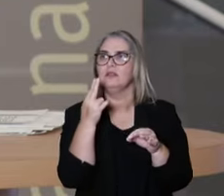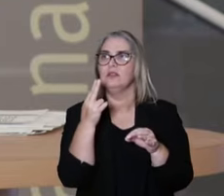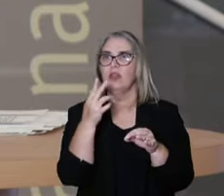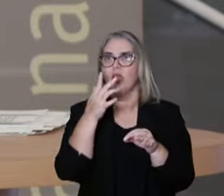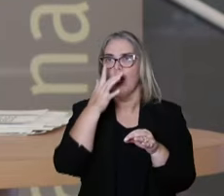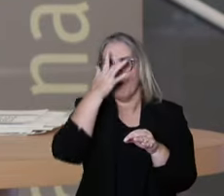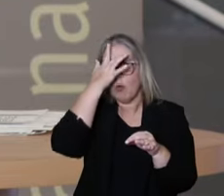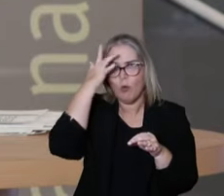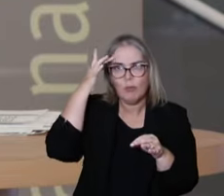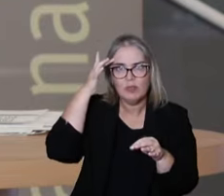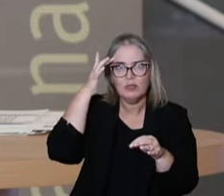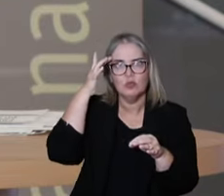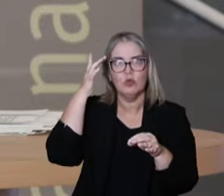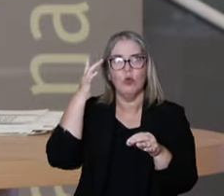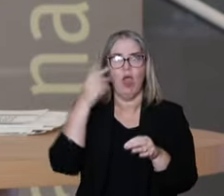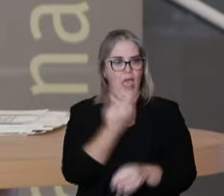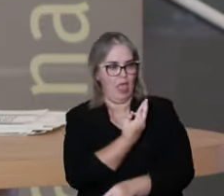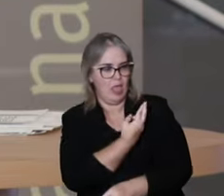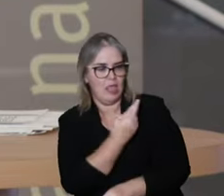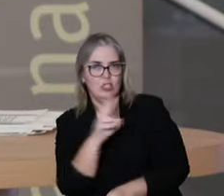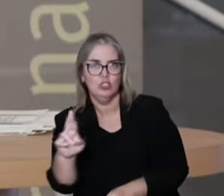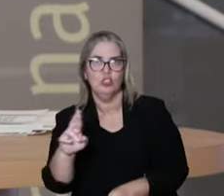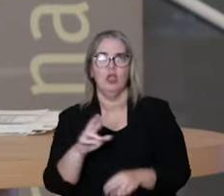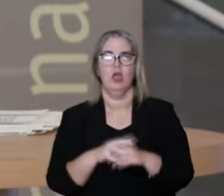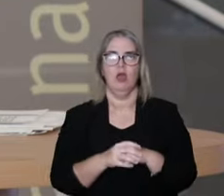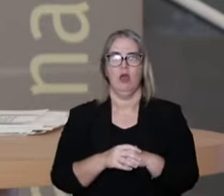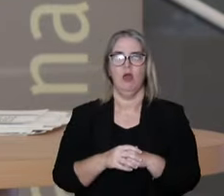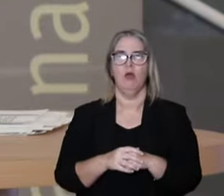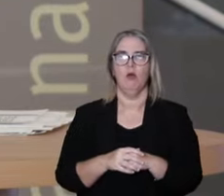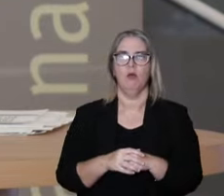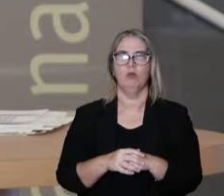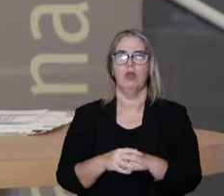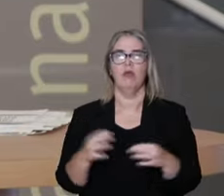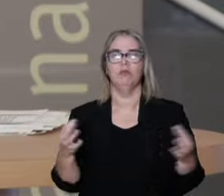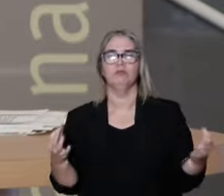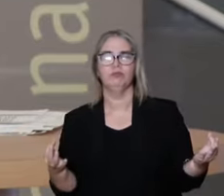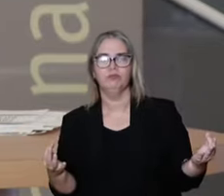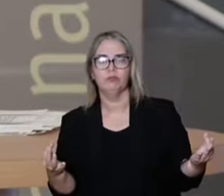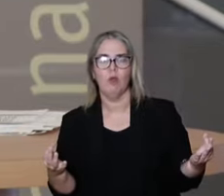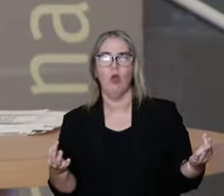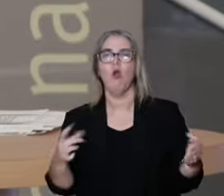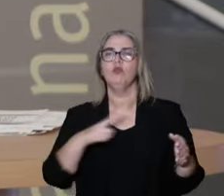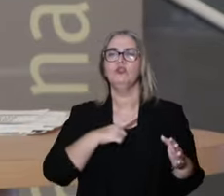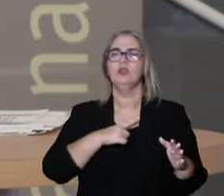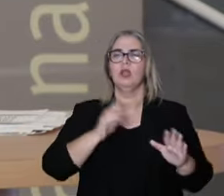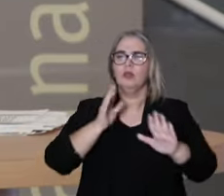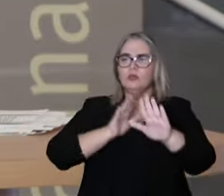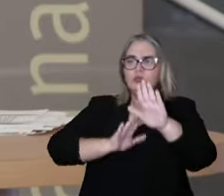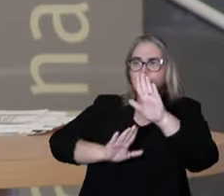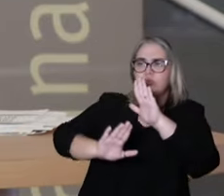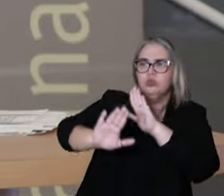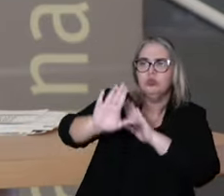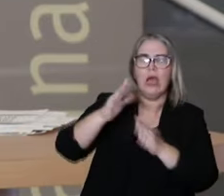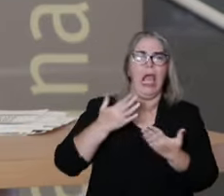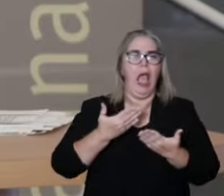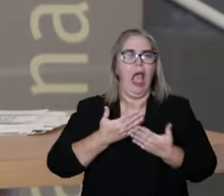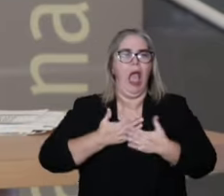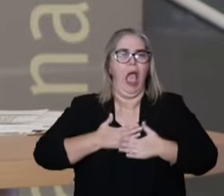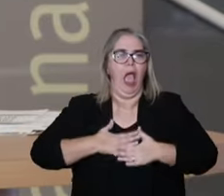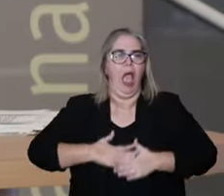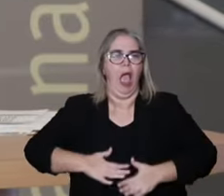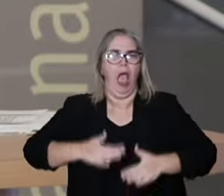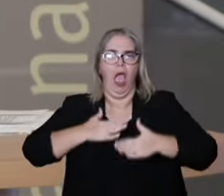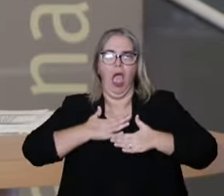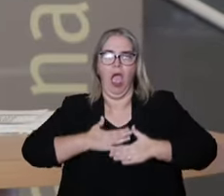So monks, so the idea of self-care, some kind of martiality, because Tai Chi Chuan has a speed,